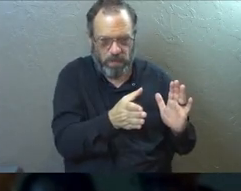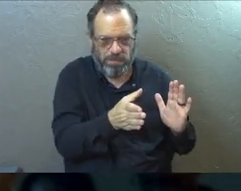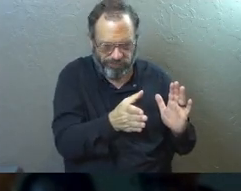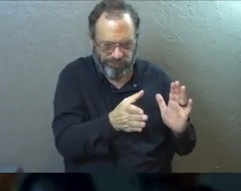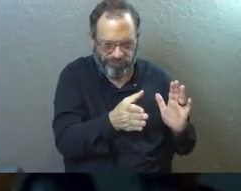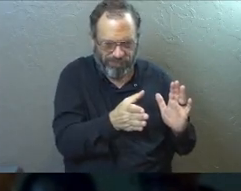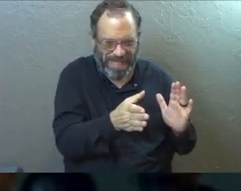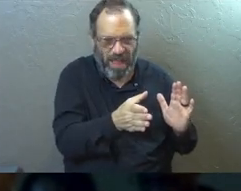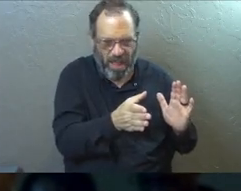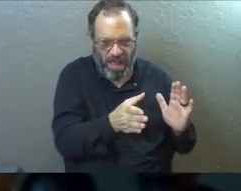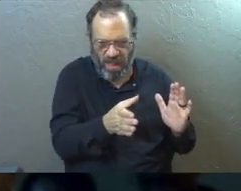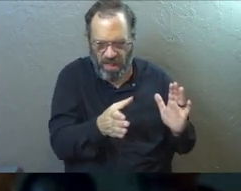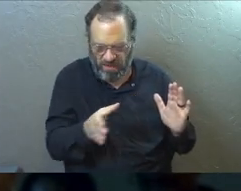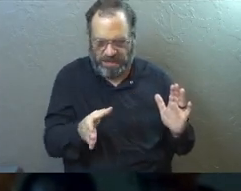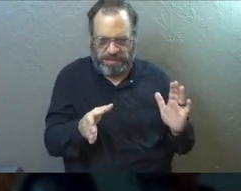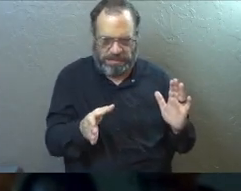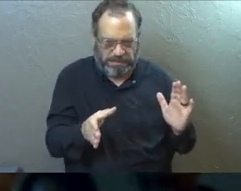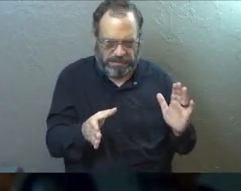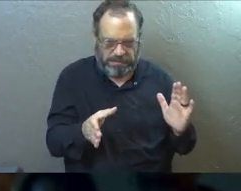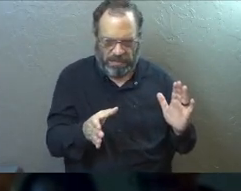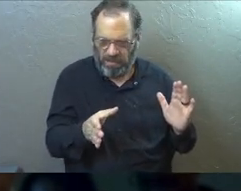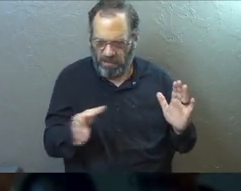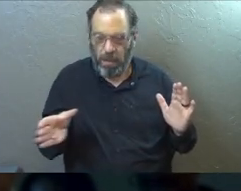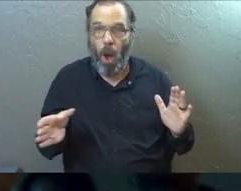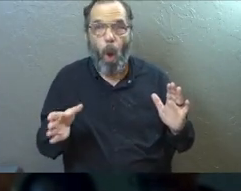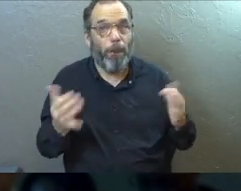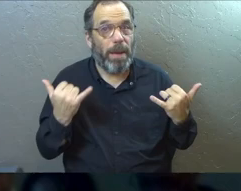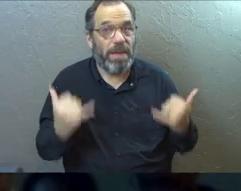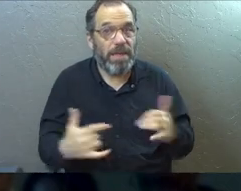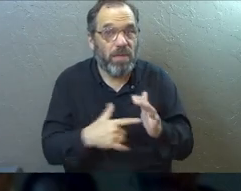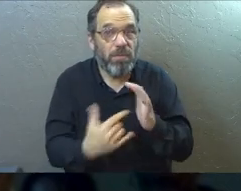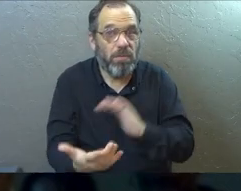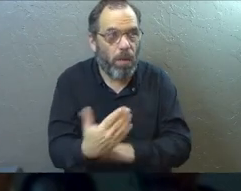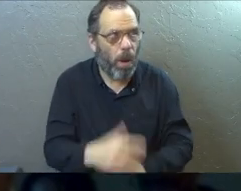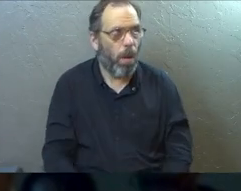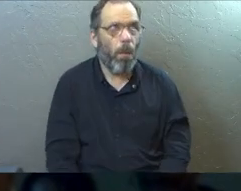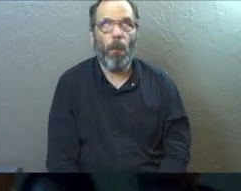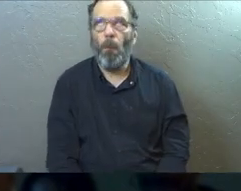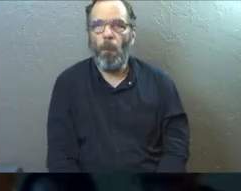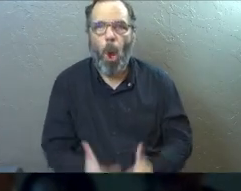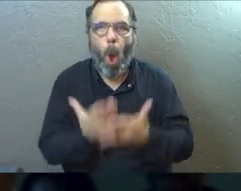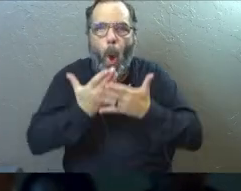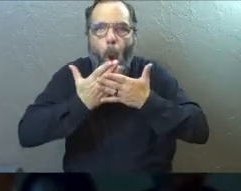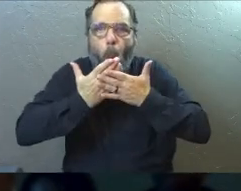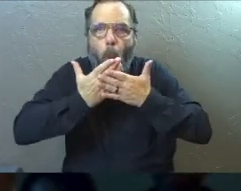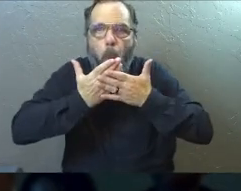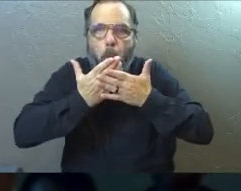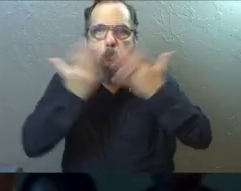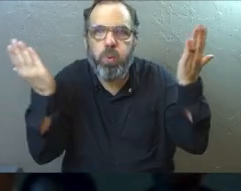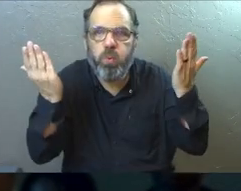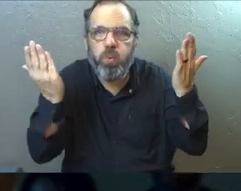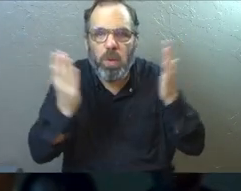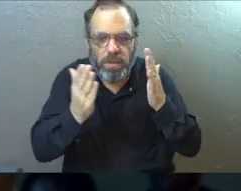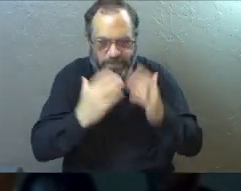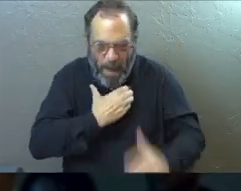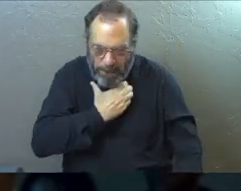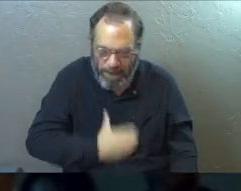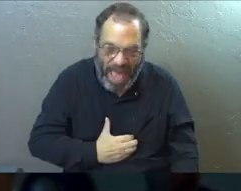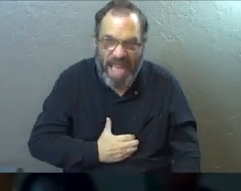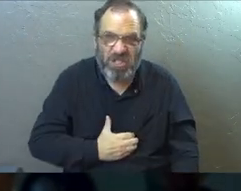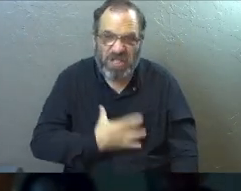like, okay, here's some things that we haven't been doing. Maybe you're in a place this morning where you're like, yeah, there's nothing. There's no fire.